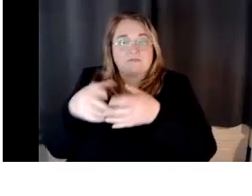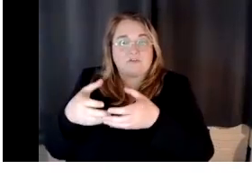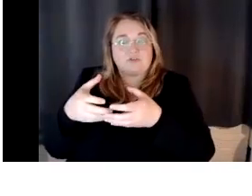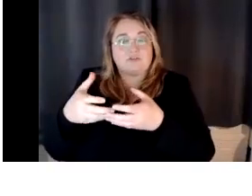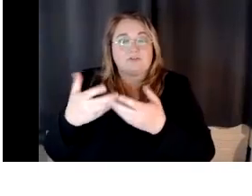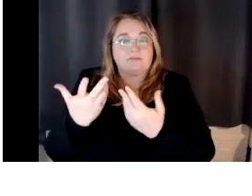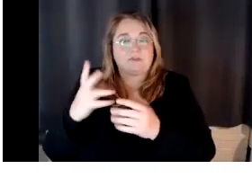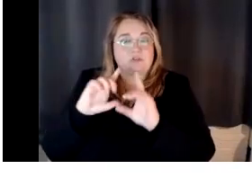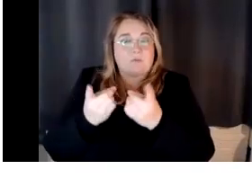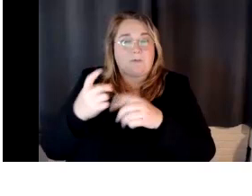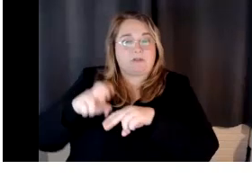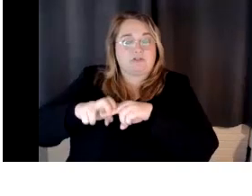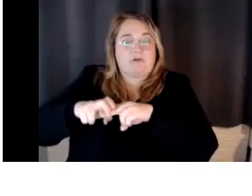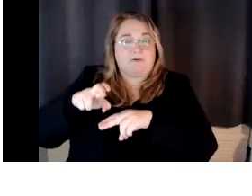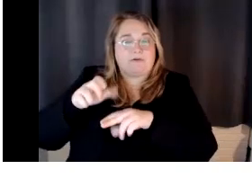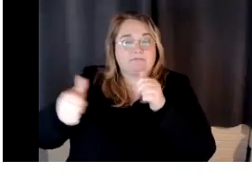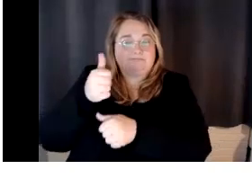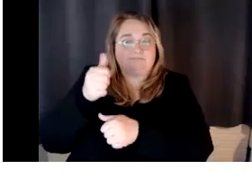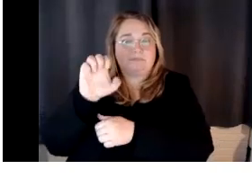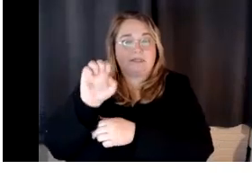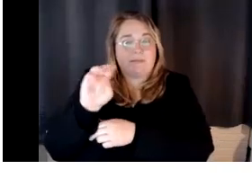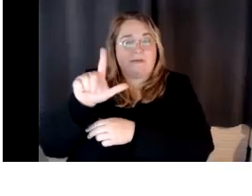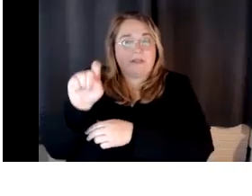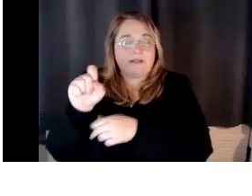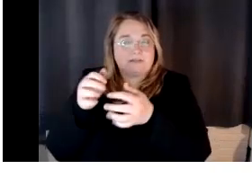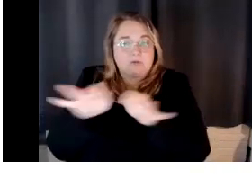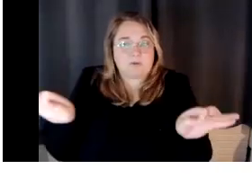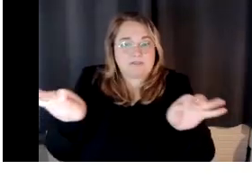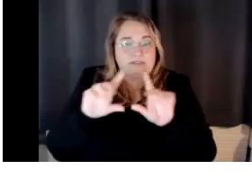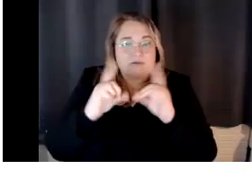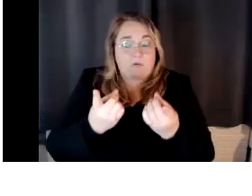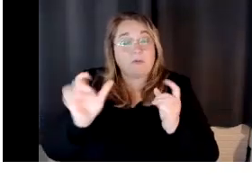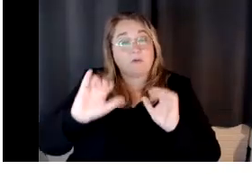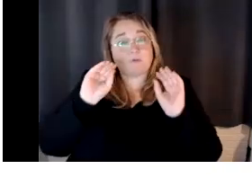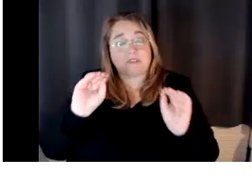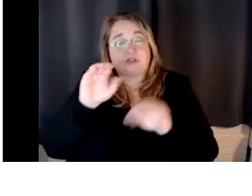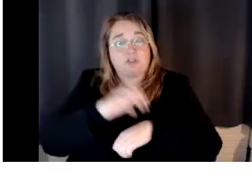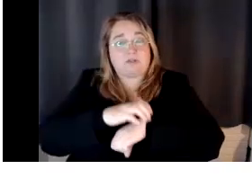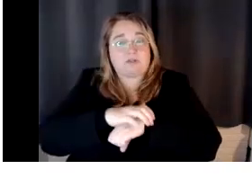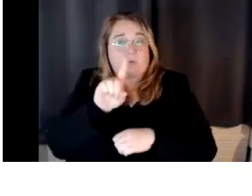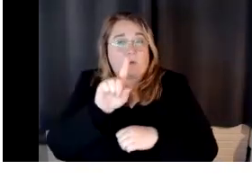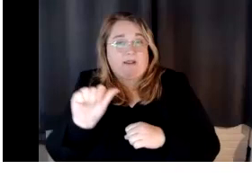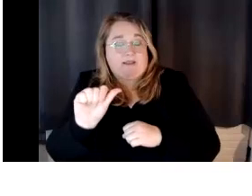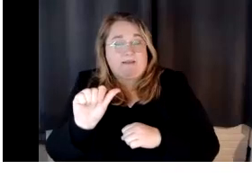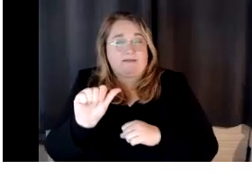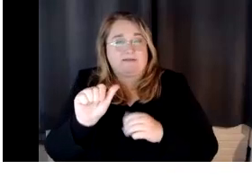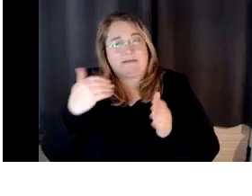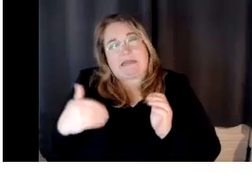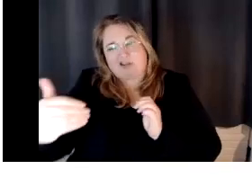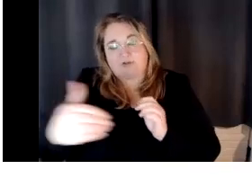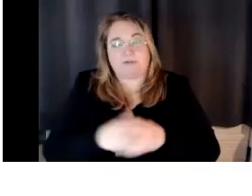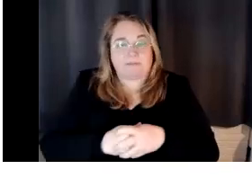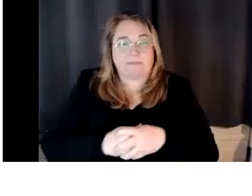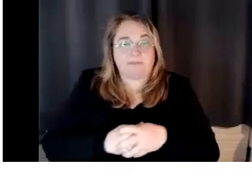EMLS linguistics department and I also teach, um, English 1A, um, occasionally. And then,